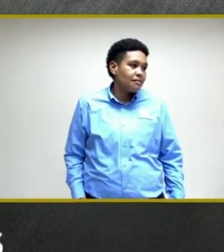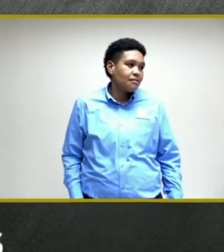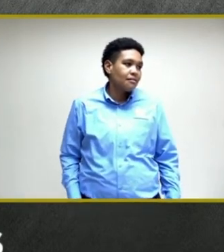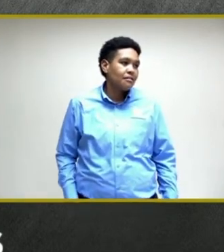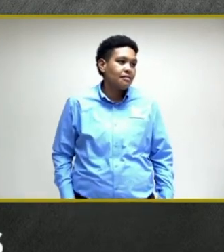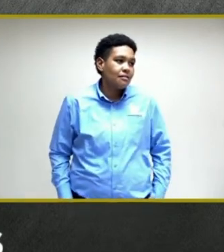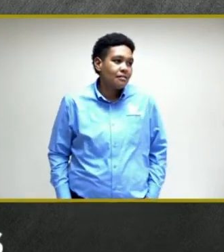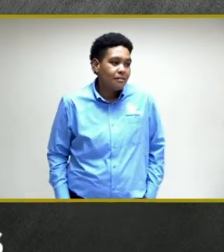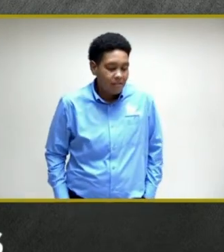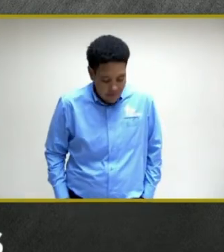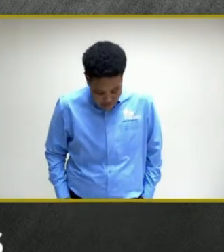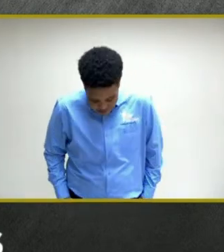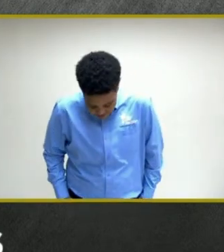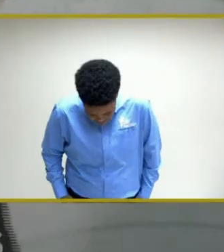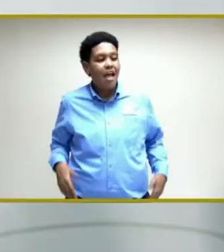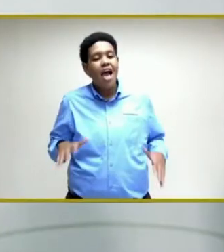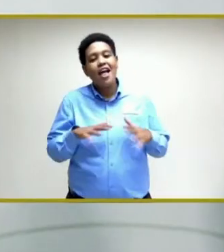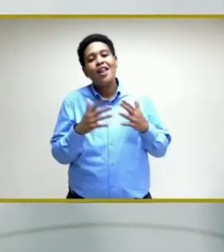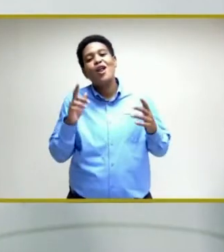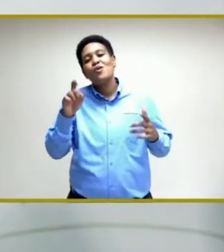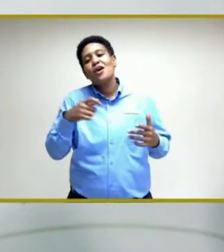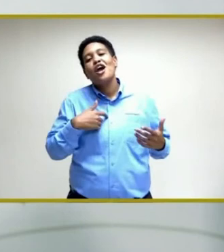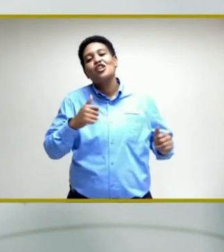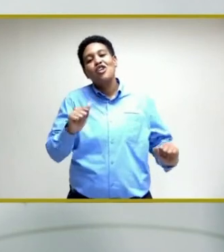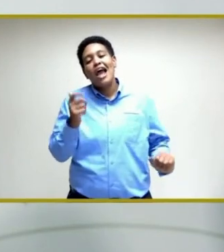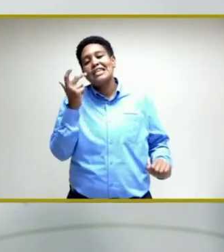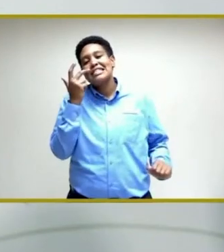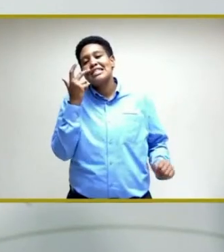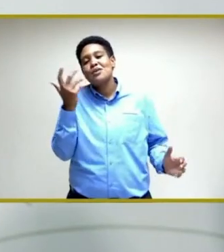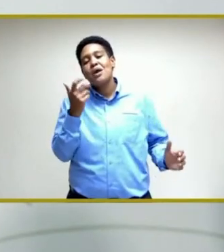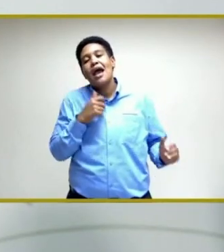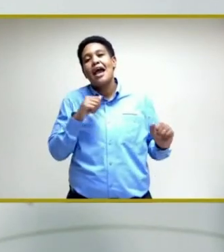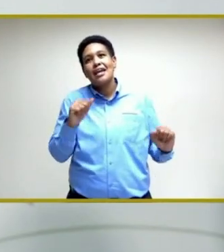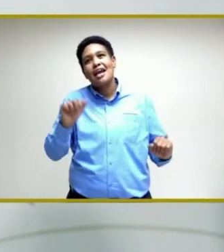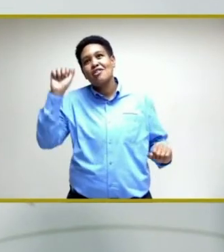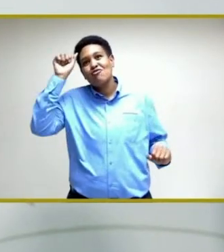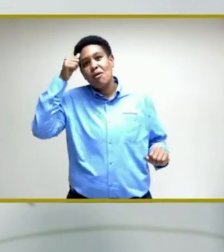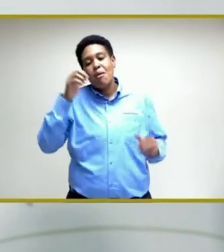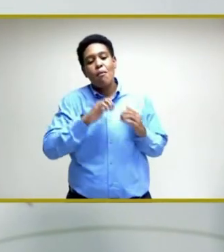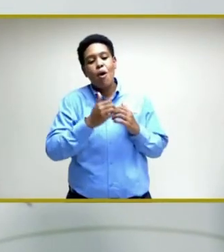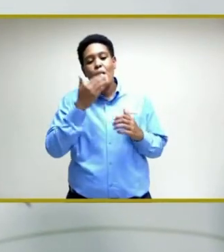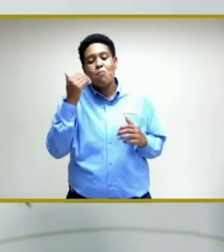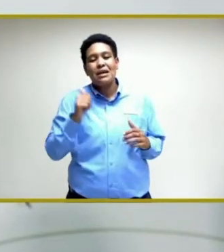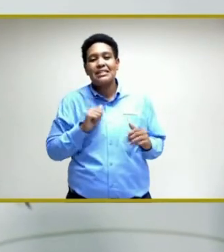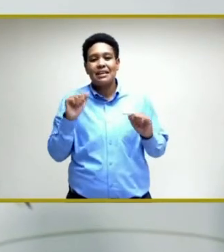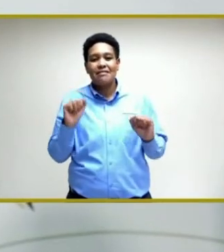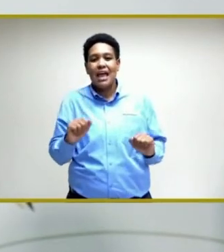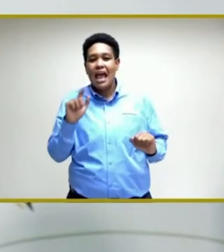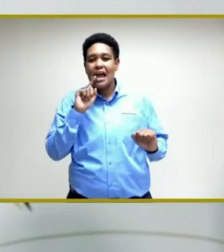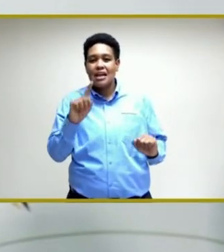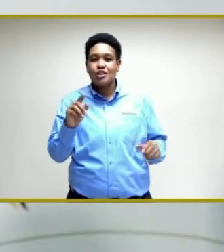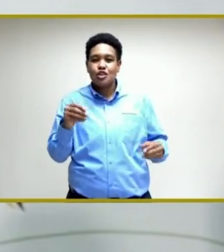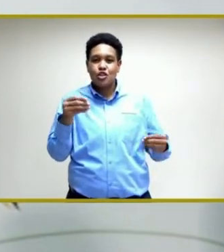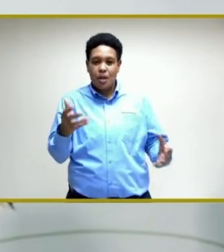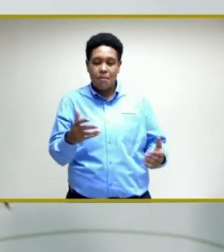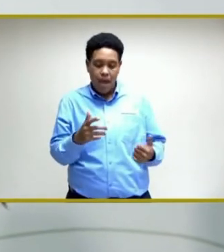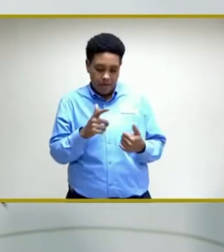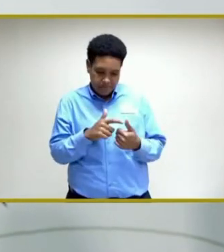All right. Well, a lot of courtesy, what I remember and how best I can supply and answer.